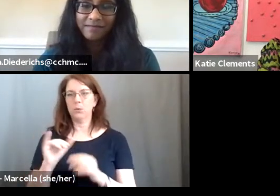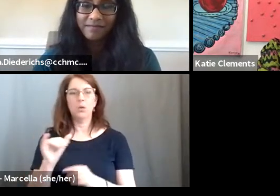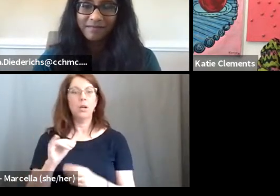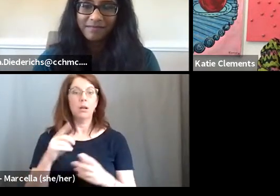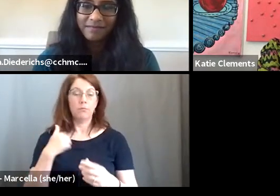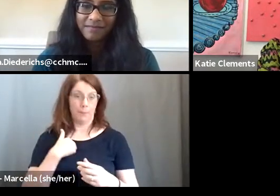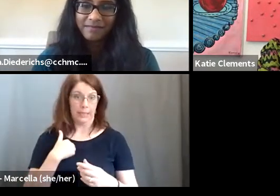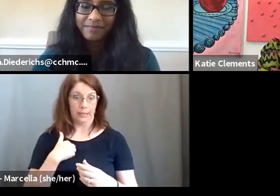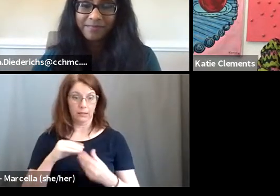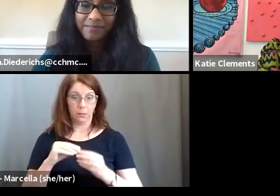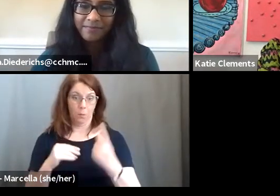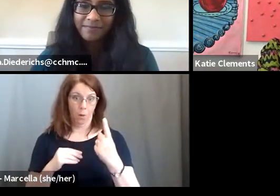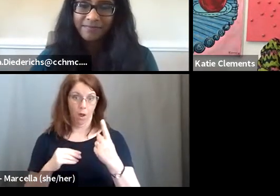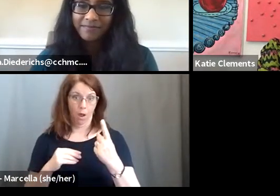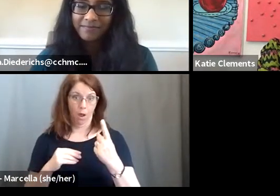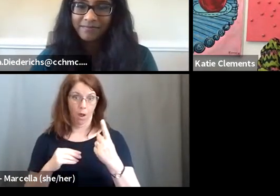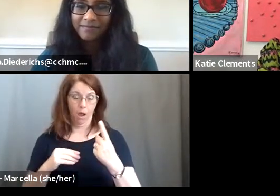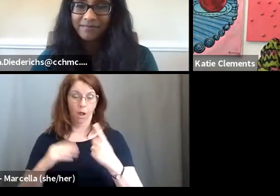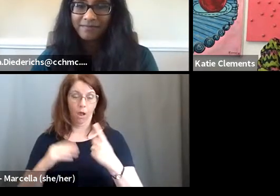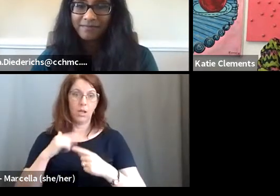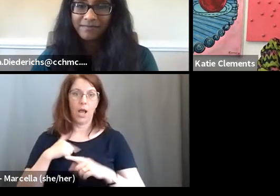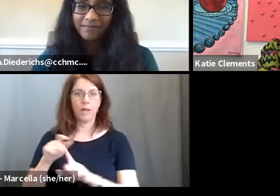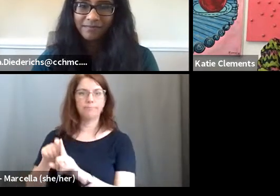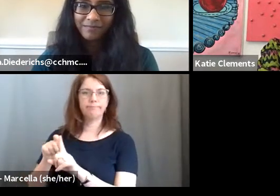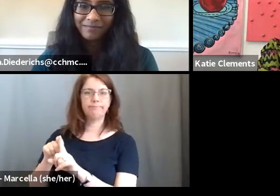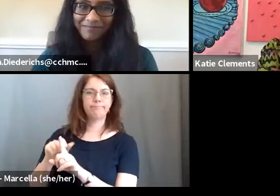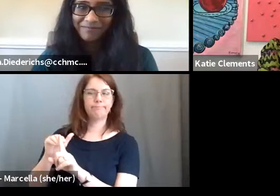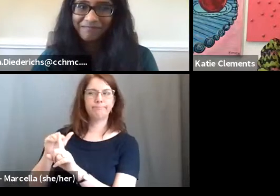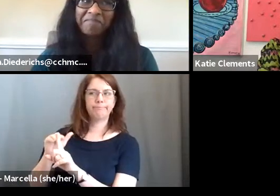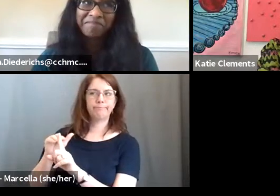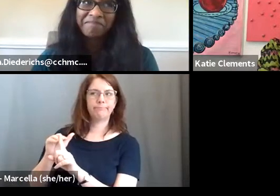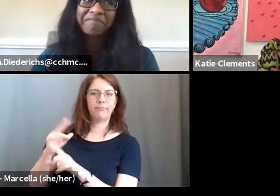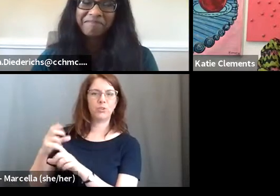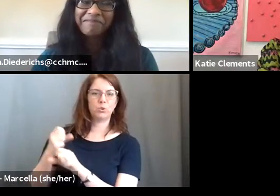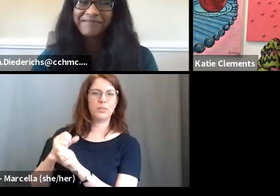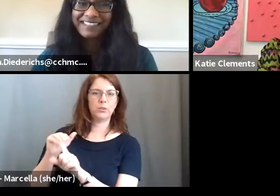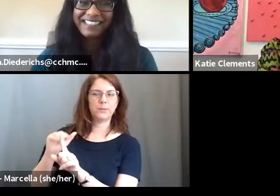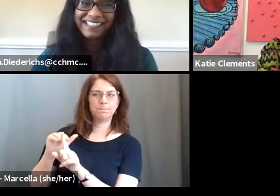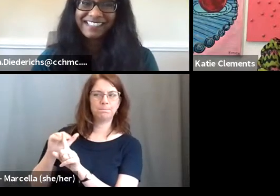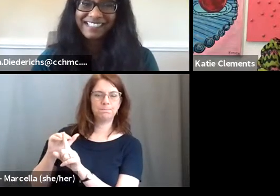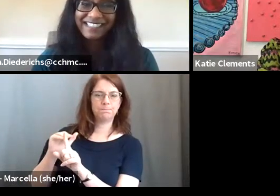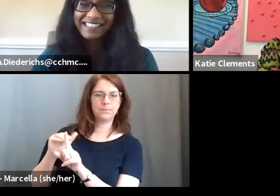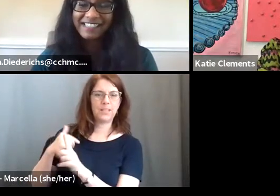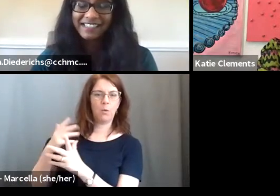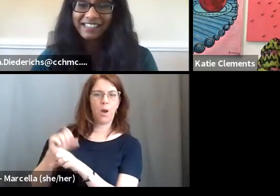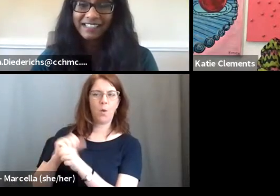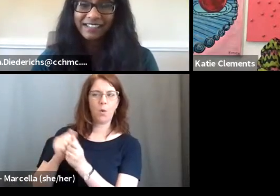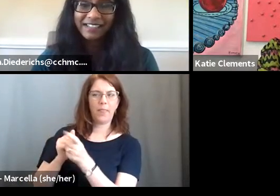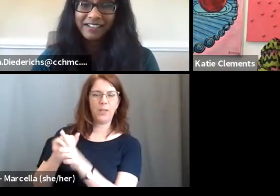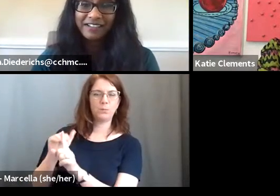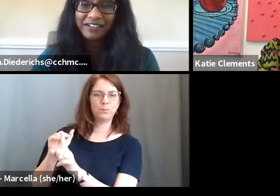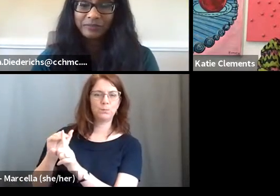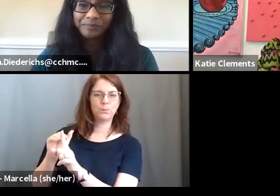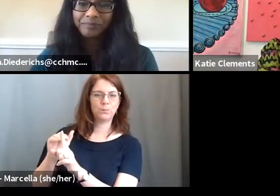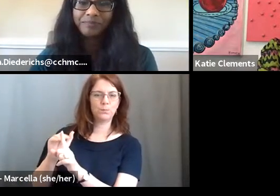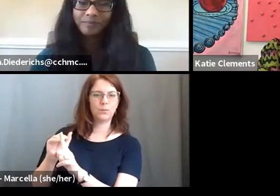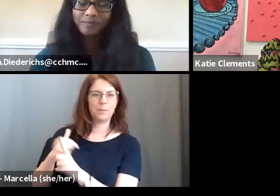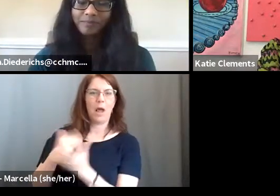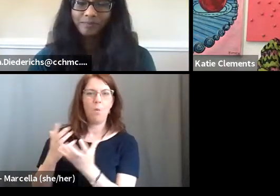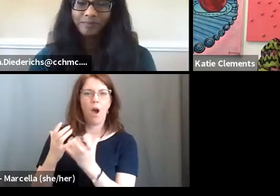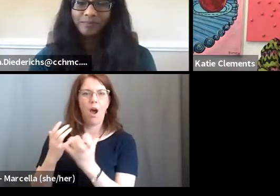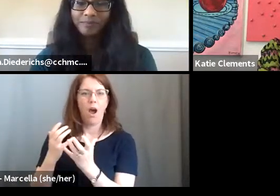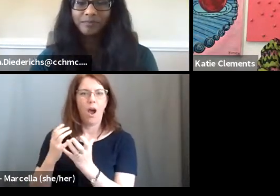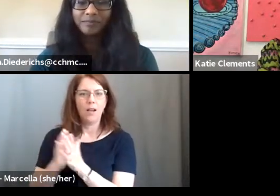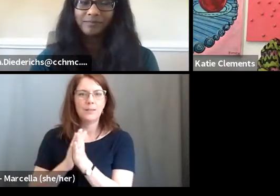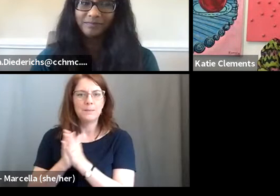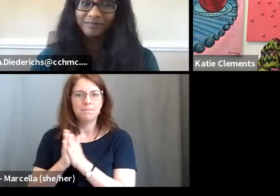number one, uh, I booked her for two years to work with the organization. Um, but that was my passion because I was really one, I was